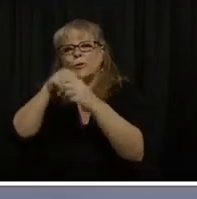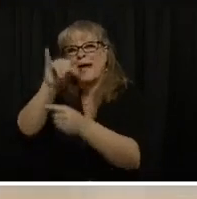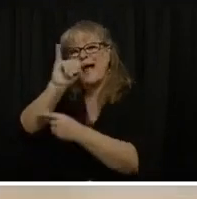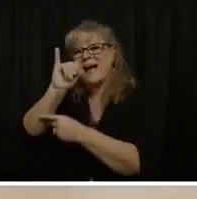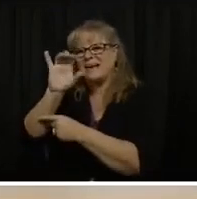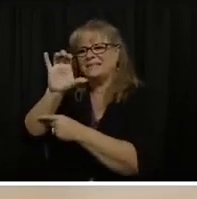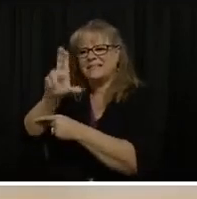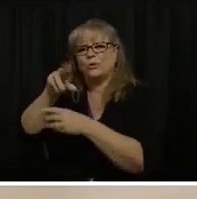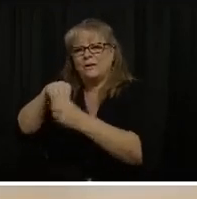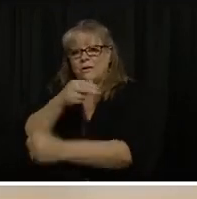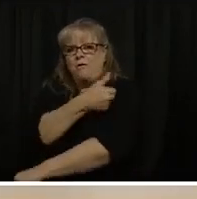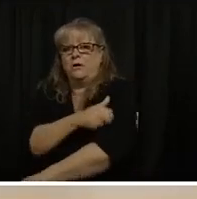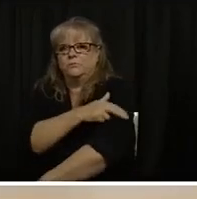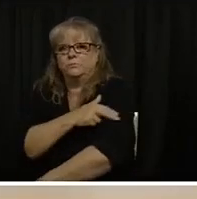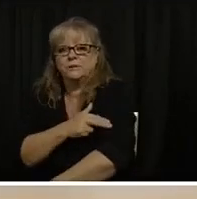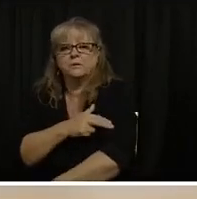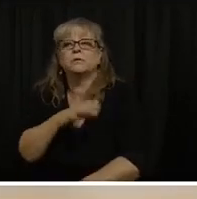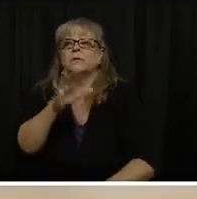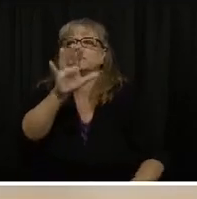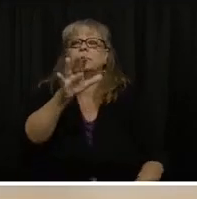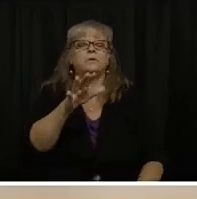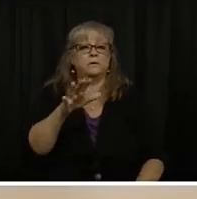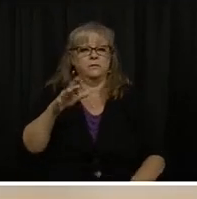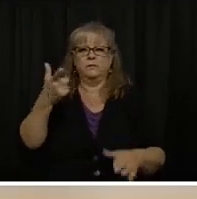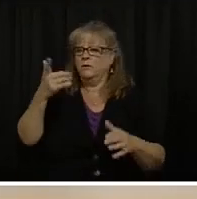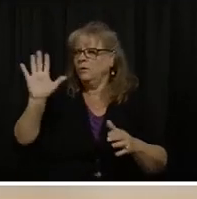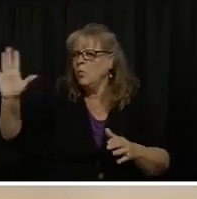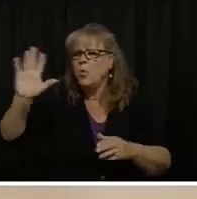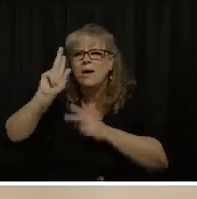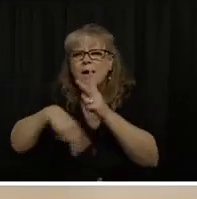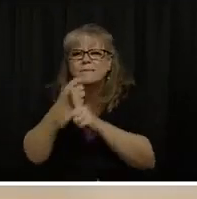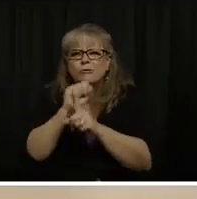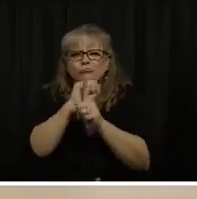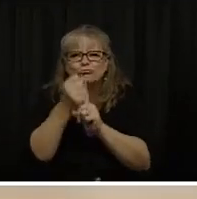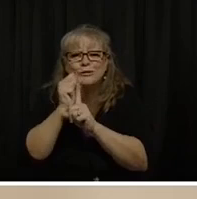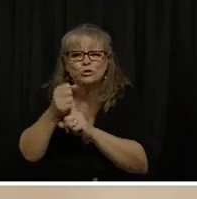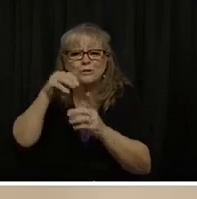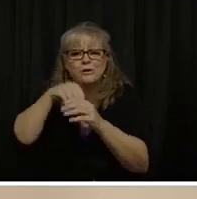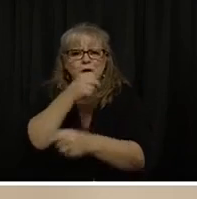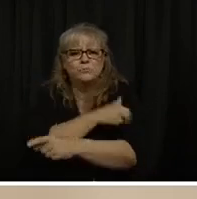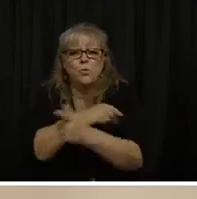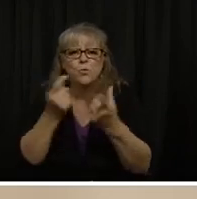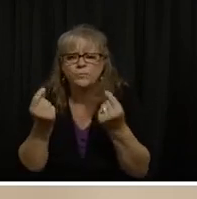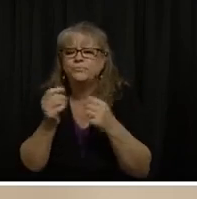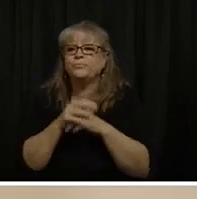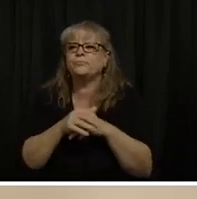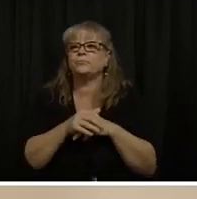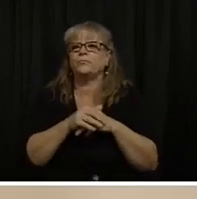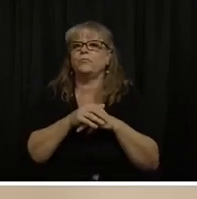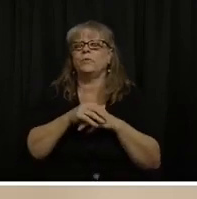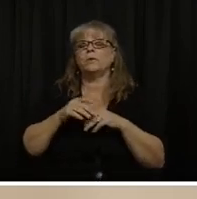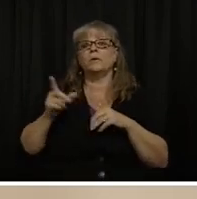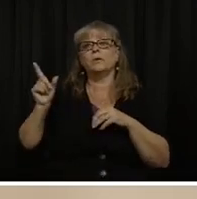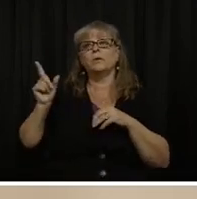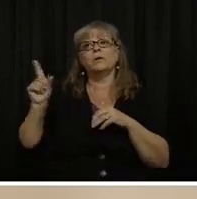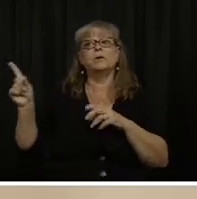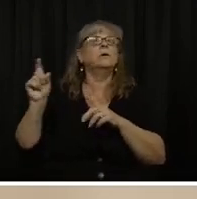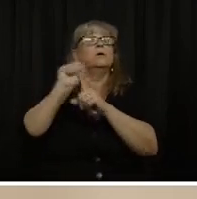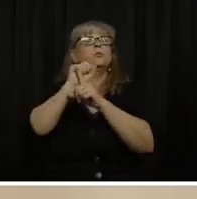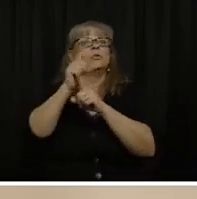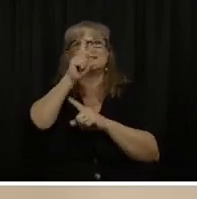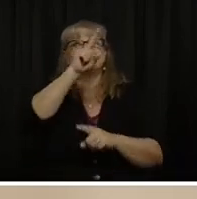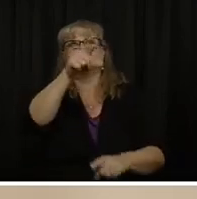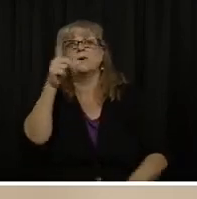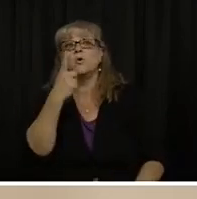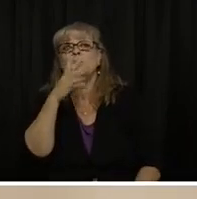needed in the state under various scenarios. So our latest scenario, based on the last few days of data, is shown in that orange line.